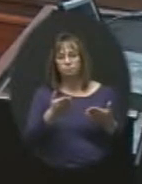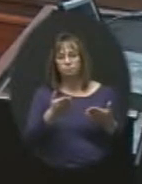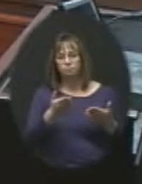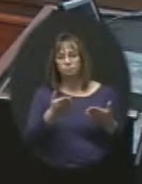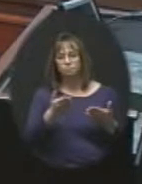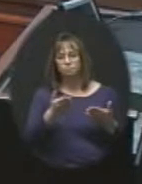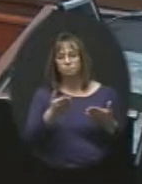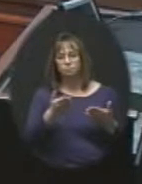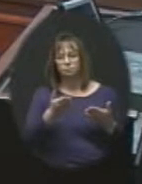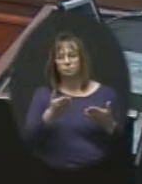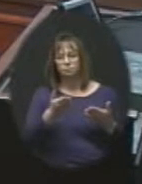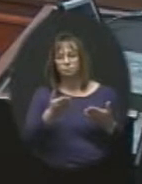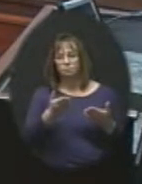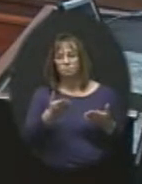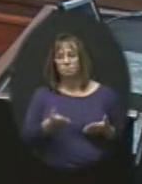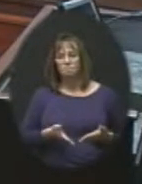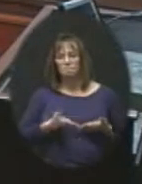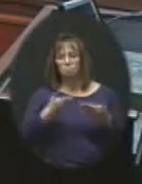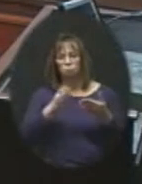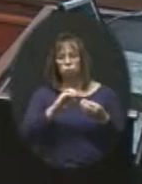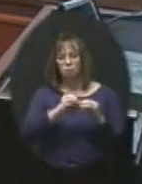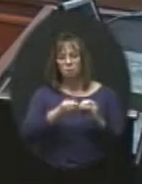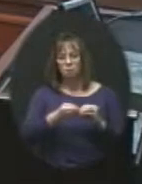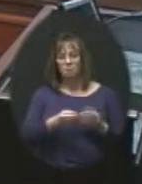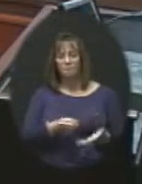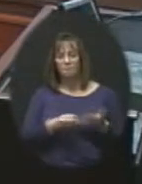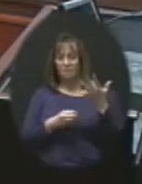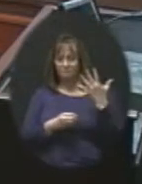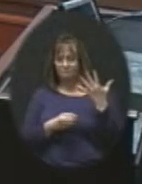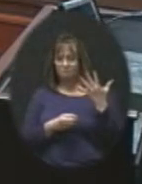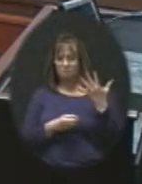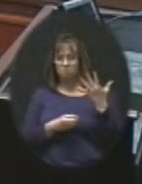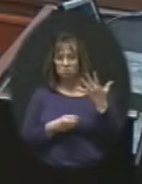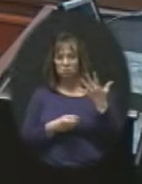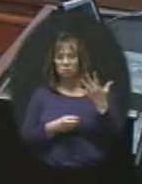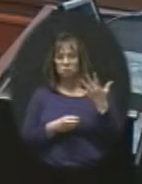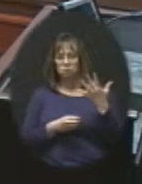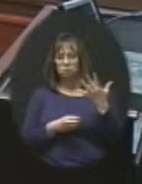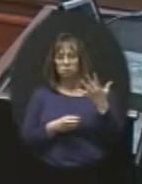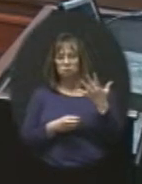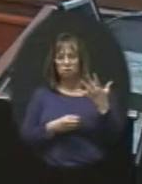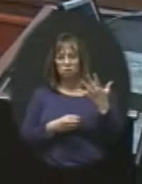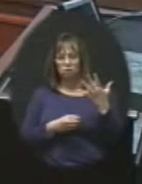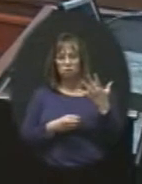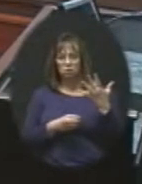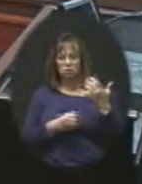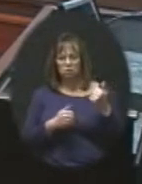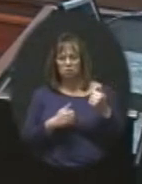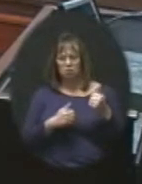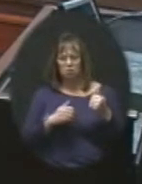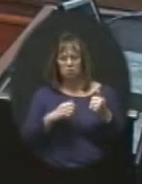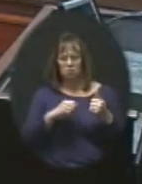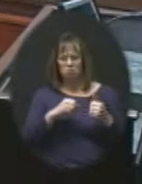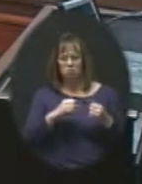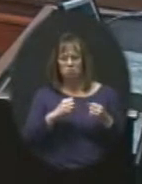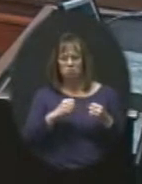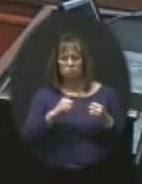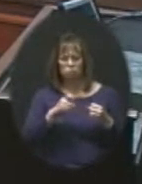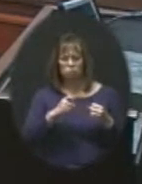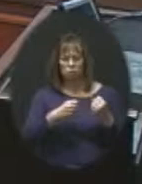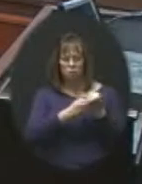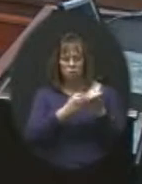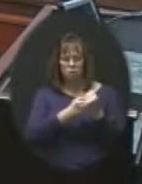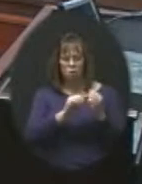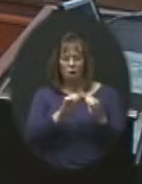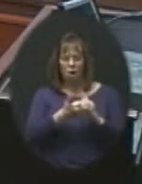That one will be motion number five. Is this something that you're willing to support the way that this